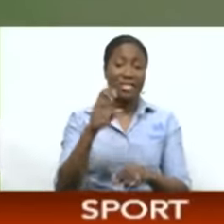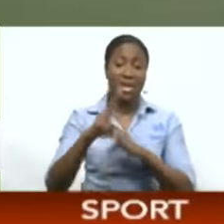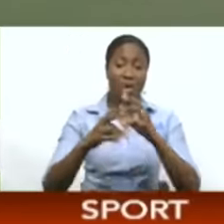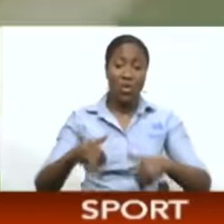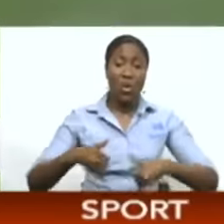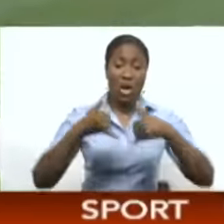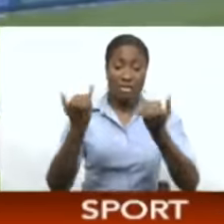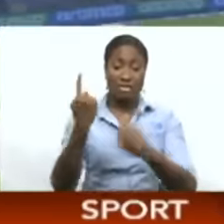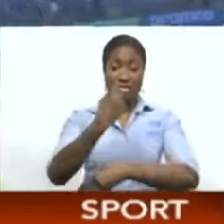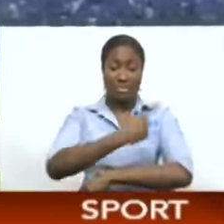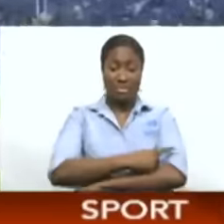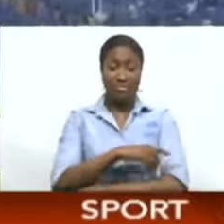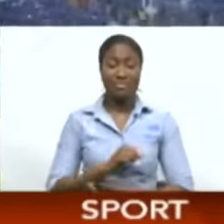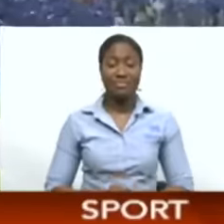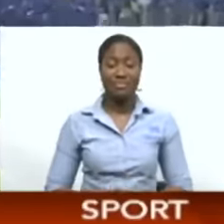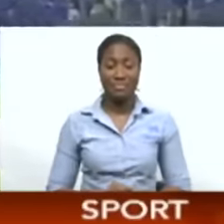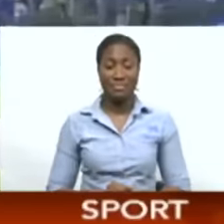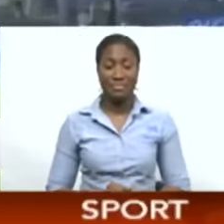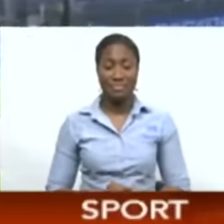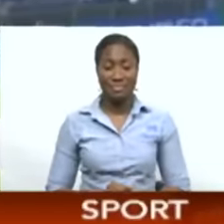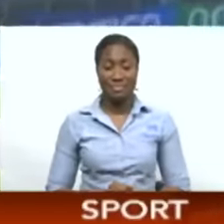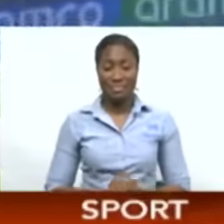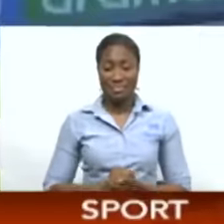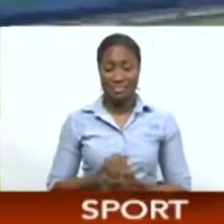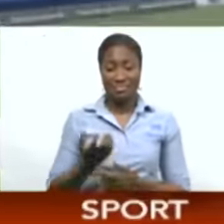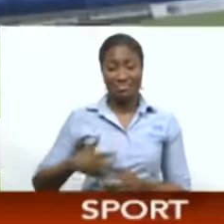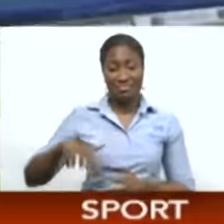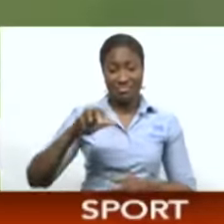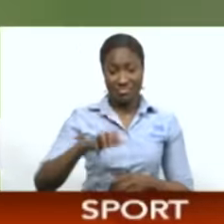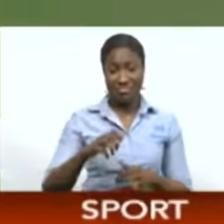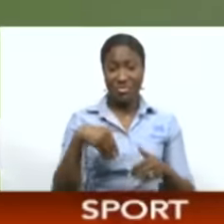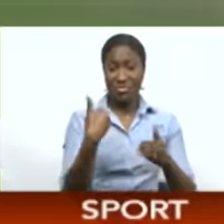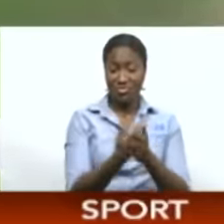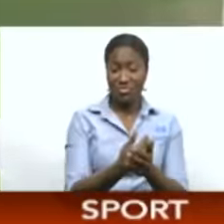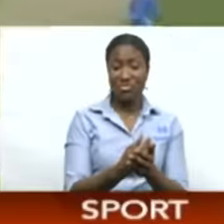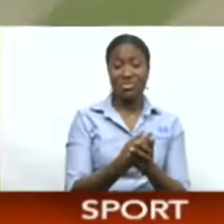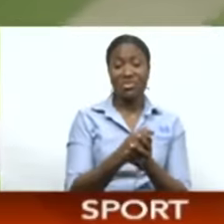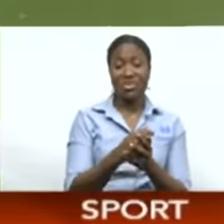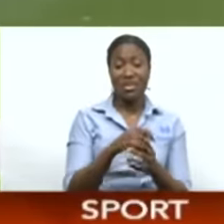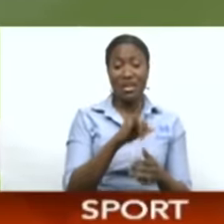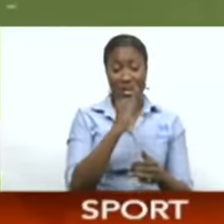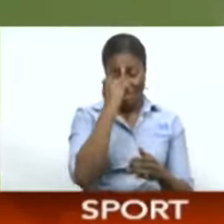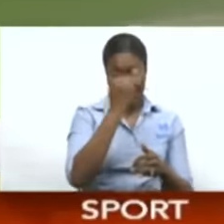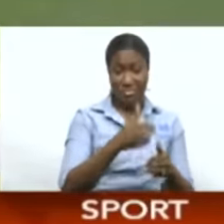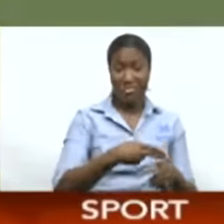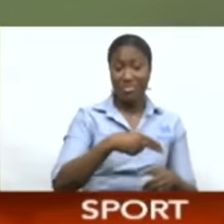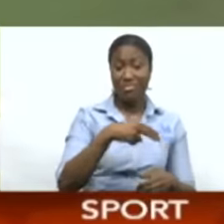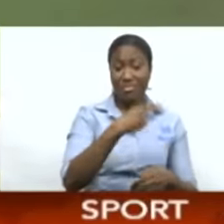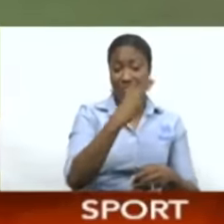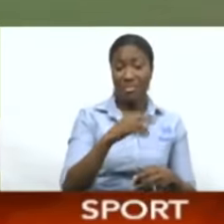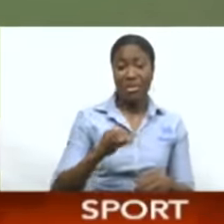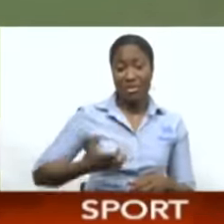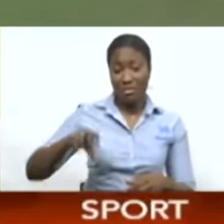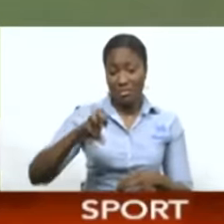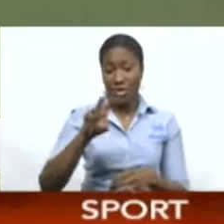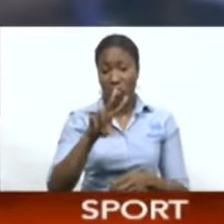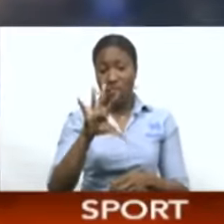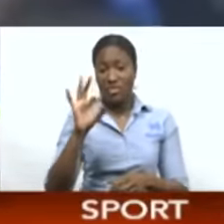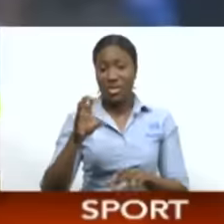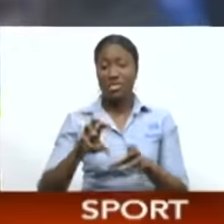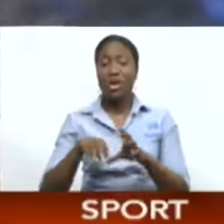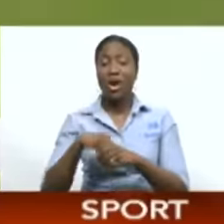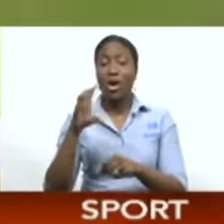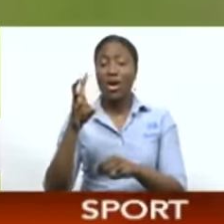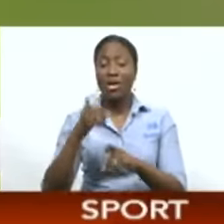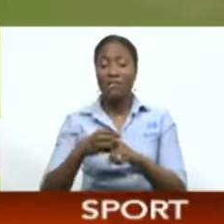After opting to bat, the Tigers' openers put up a 93-run stand, which set the basis of Bangladesh's score of 256-for-8 in 50 overs.